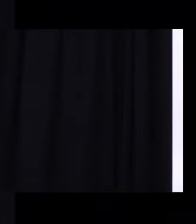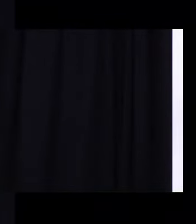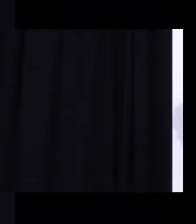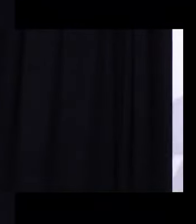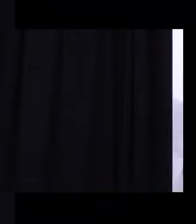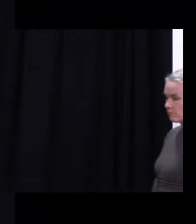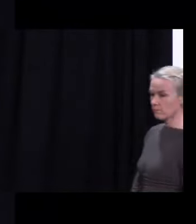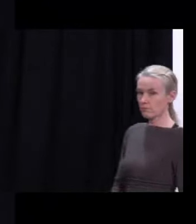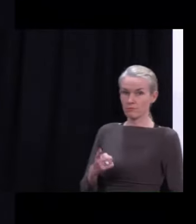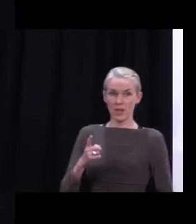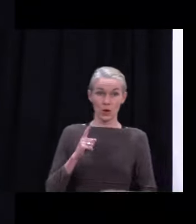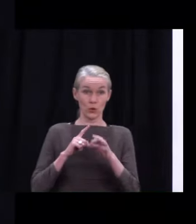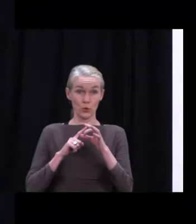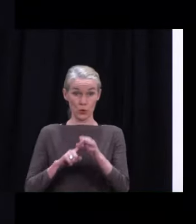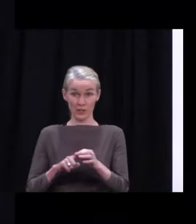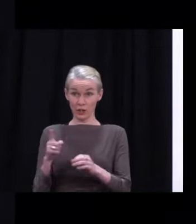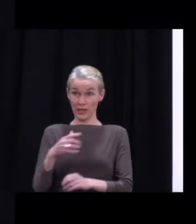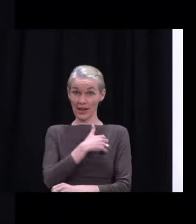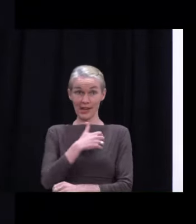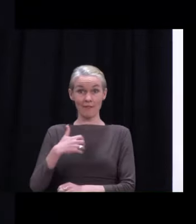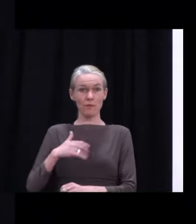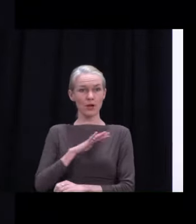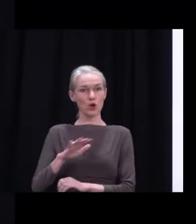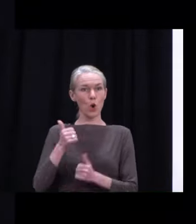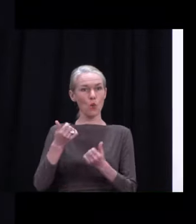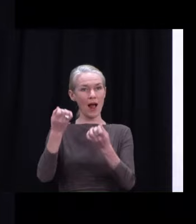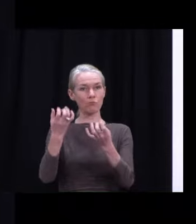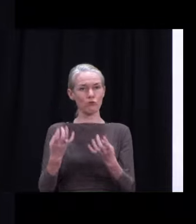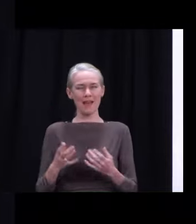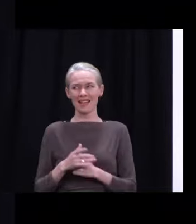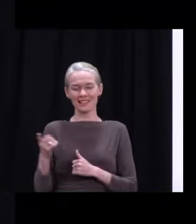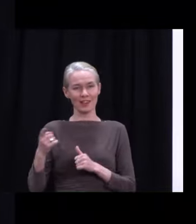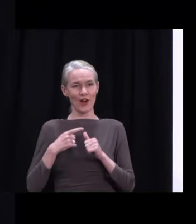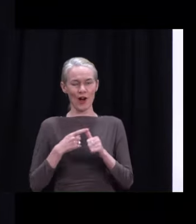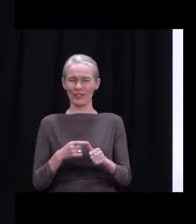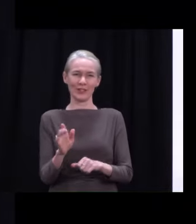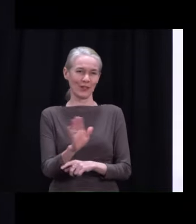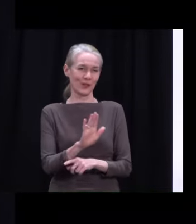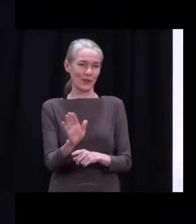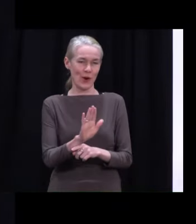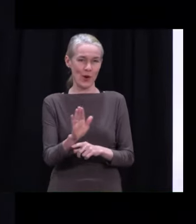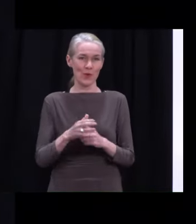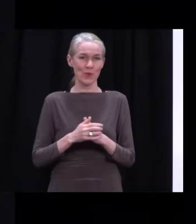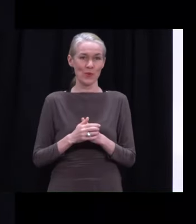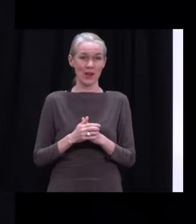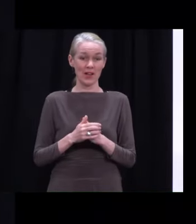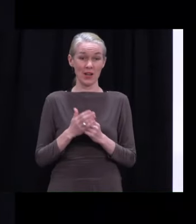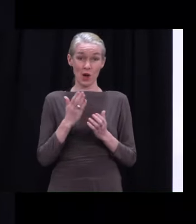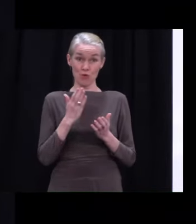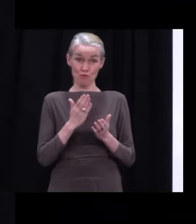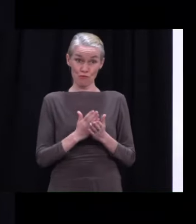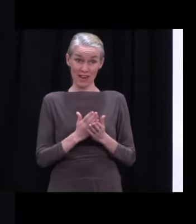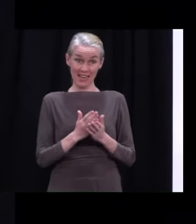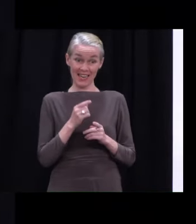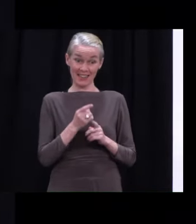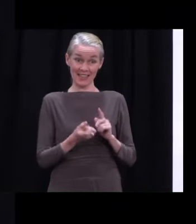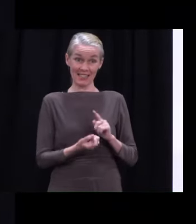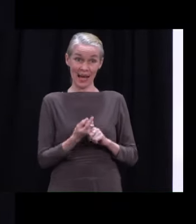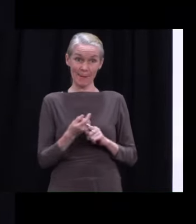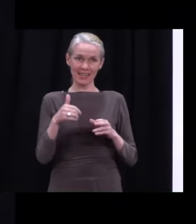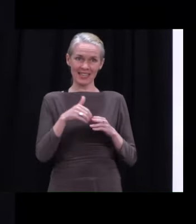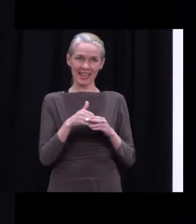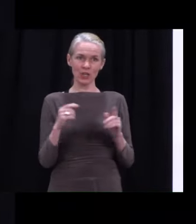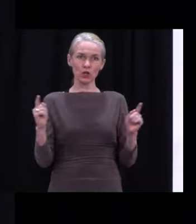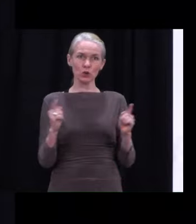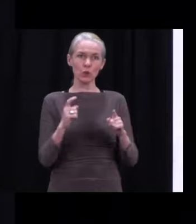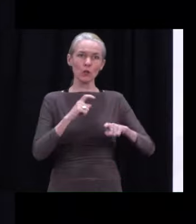that? Not at An inevitable spike in vaccinations? As I've said, this is actually a matter of weeks where during the September period, we